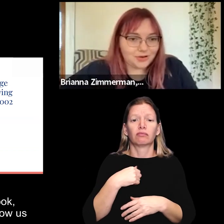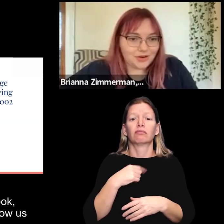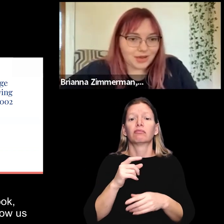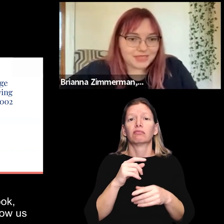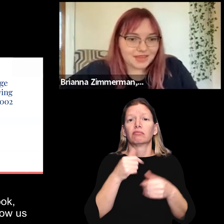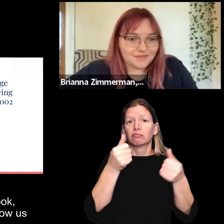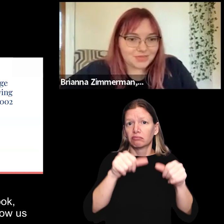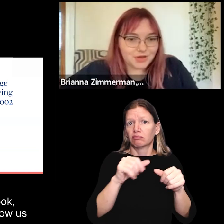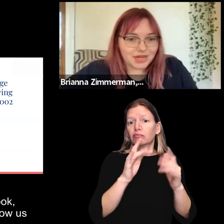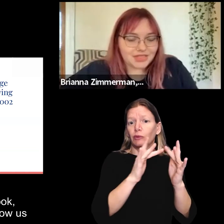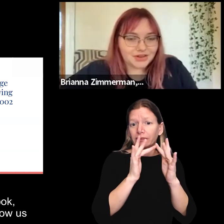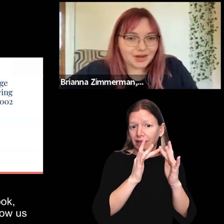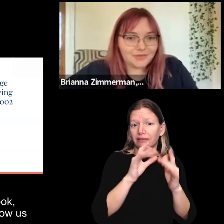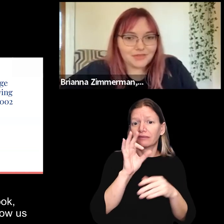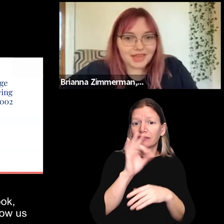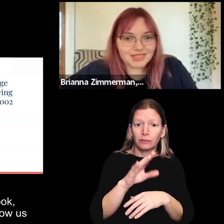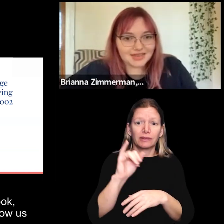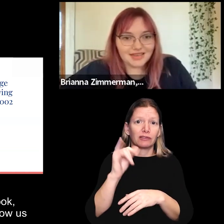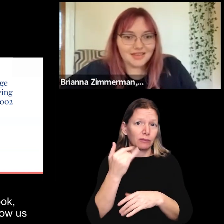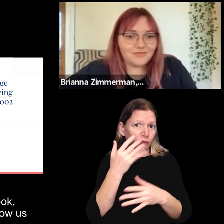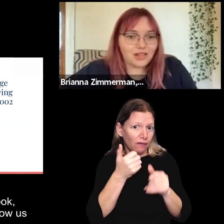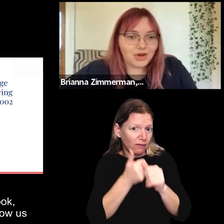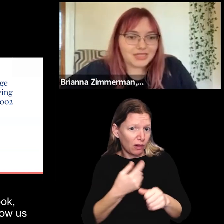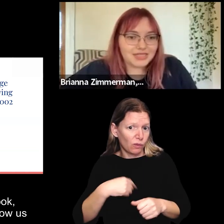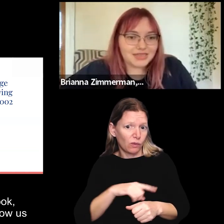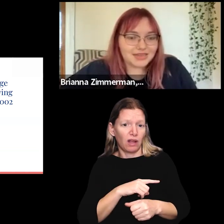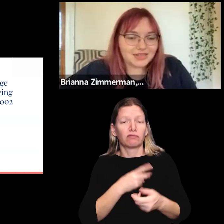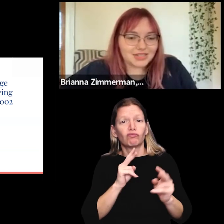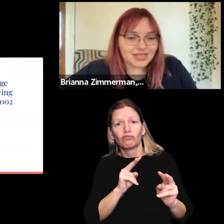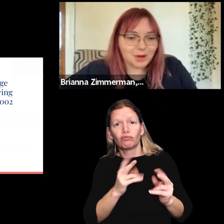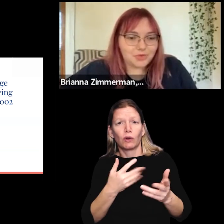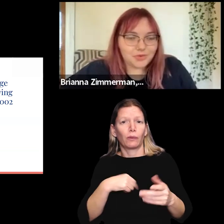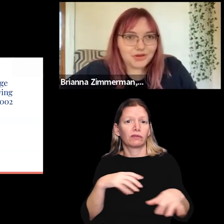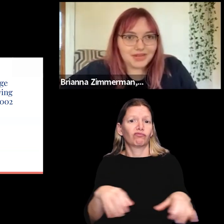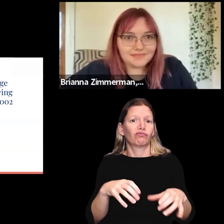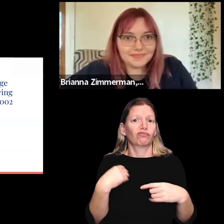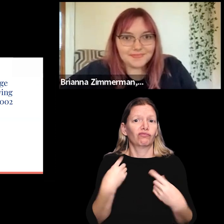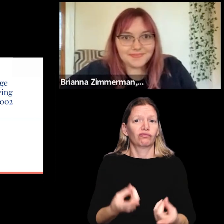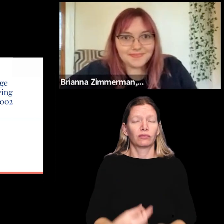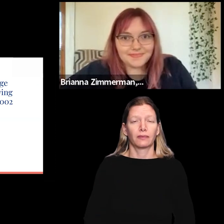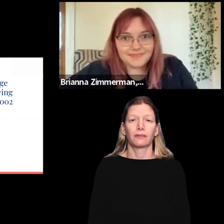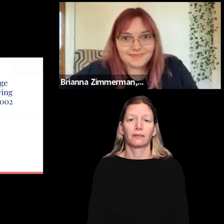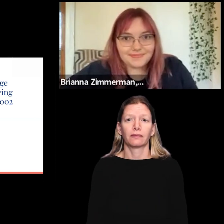I also put our website Facebook and Instagram if you'd like to follow us and just keep up with what we're doing.